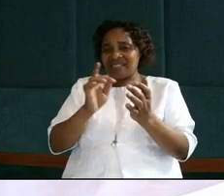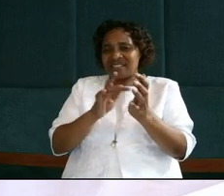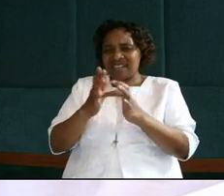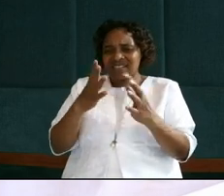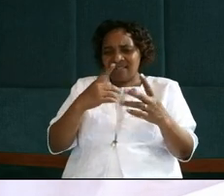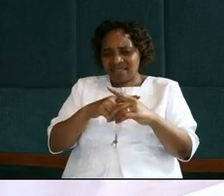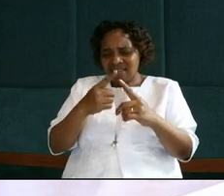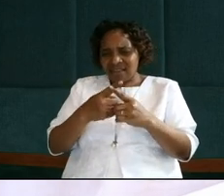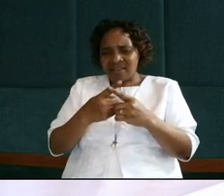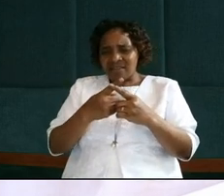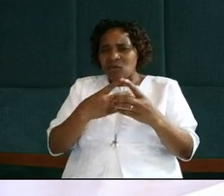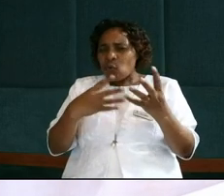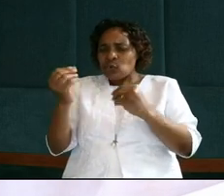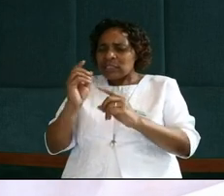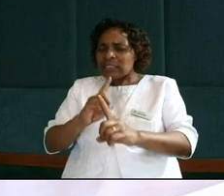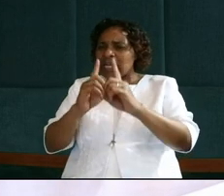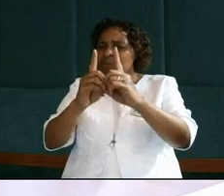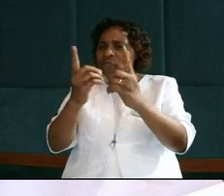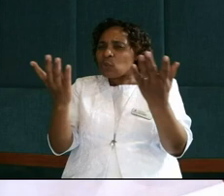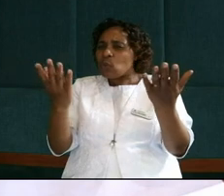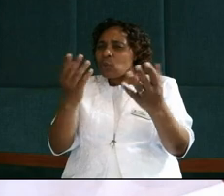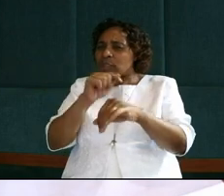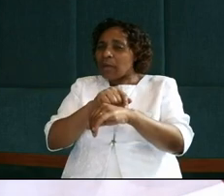then called his disciples to the upper room.